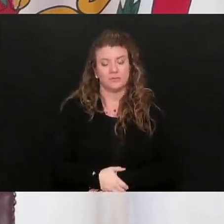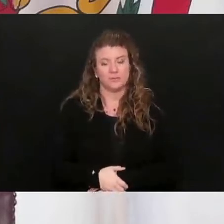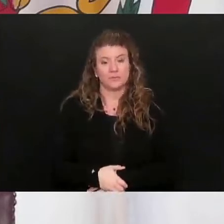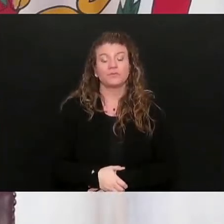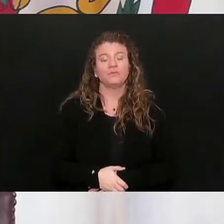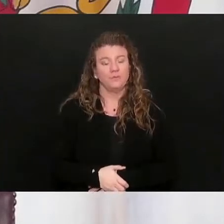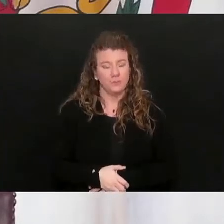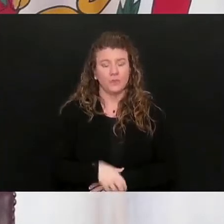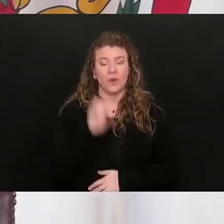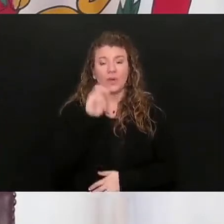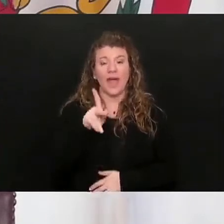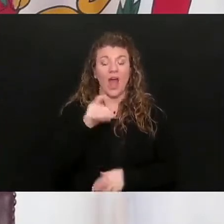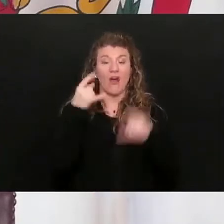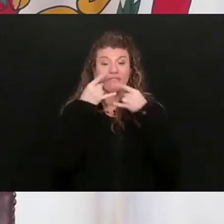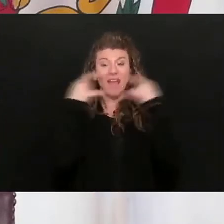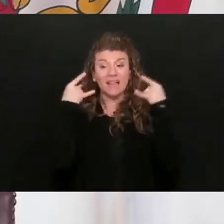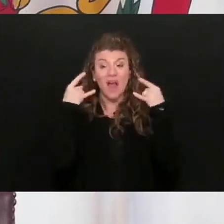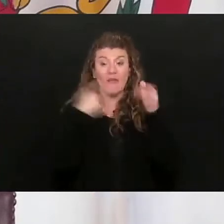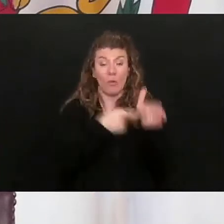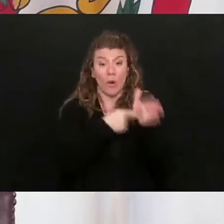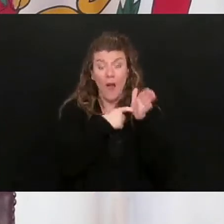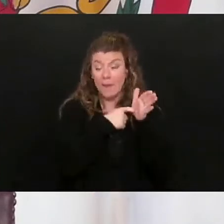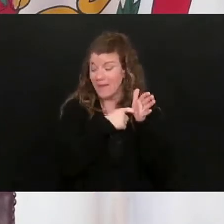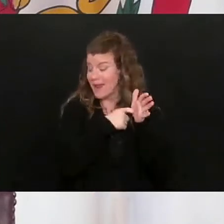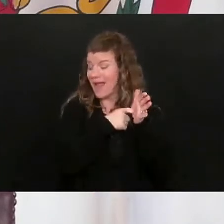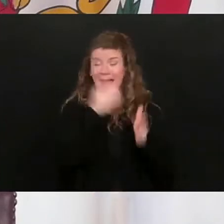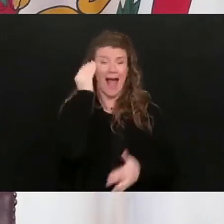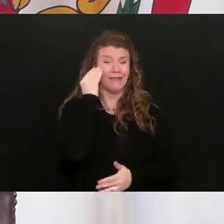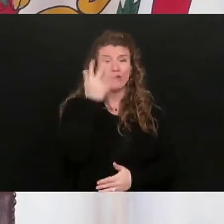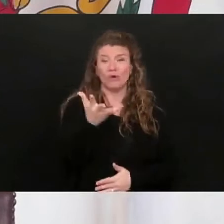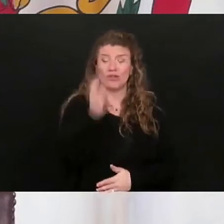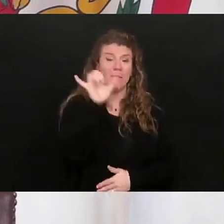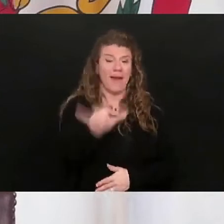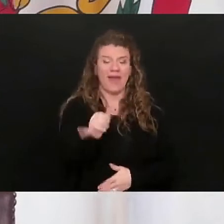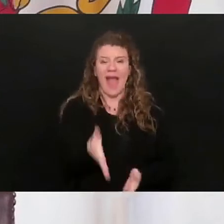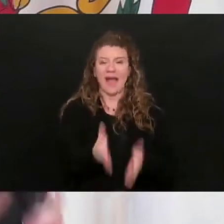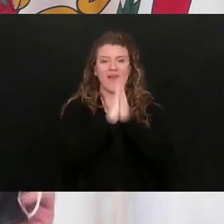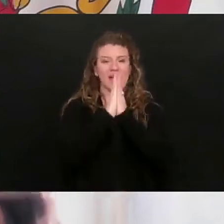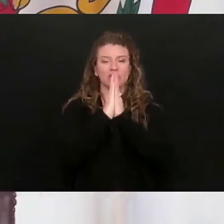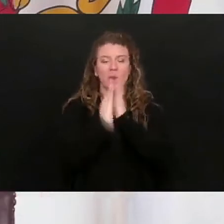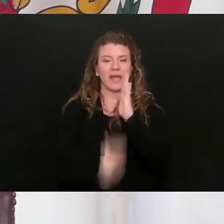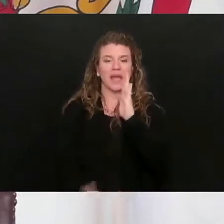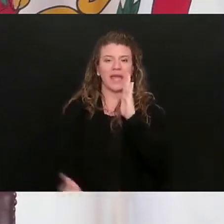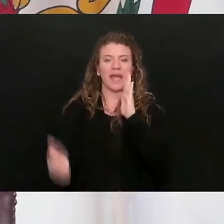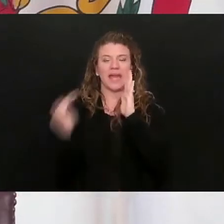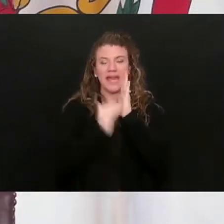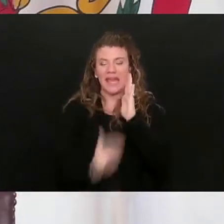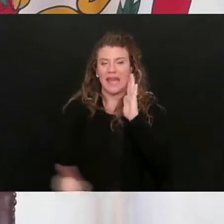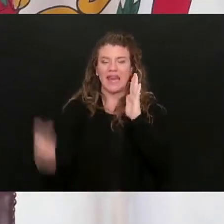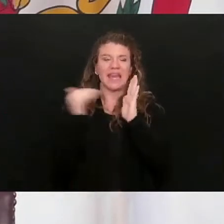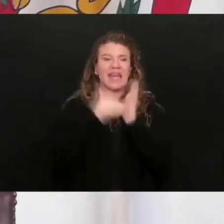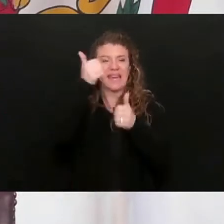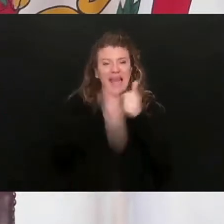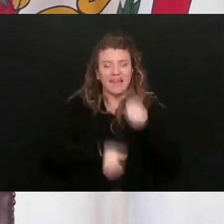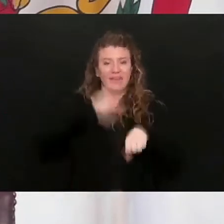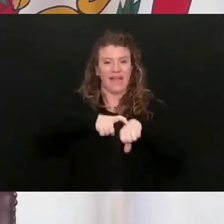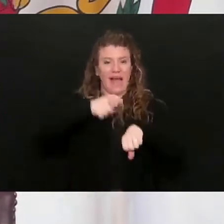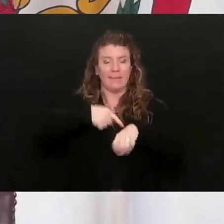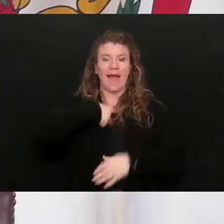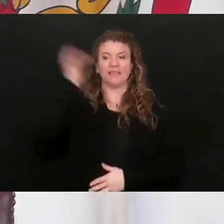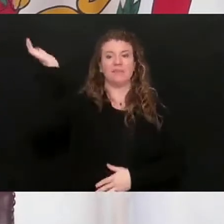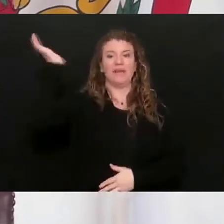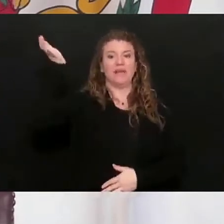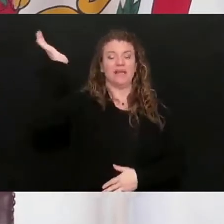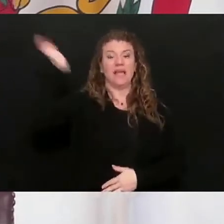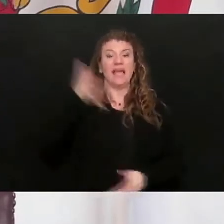Okay, our face covering requirements, I've told you all about that. I ask you over and over each and every time that I come in front of you to